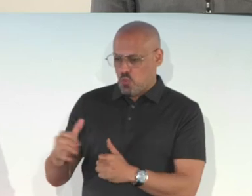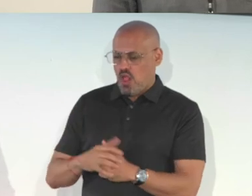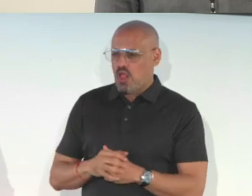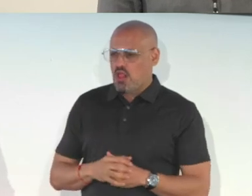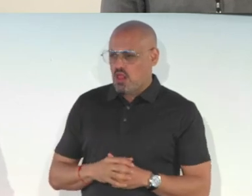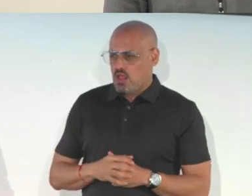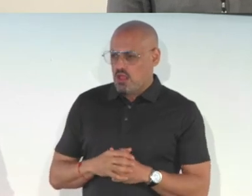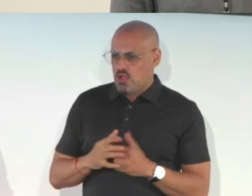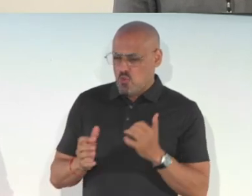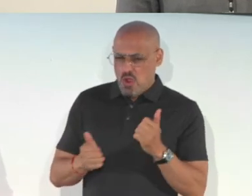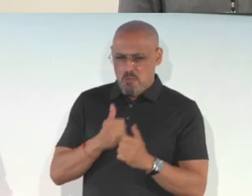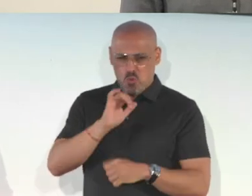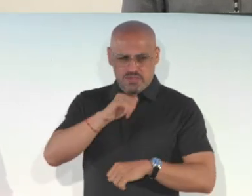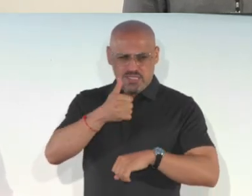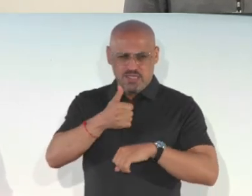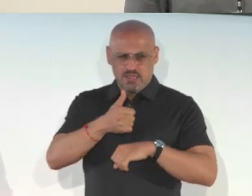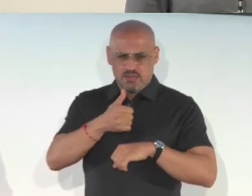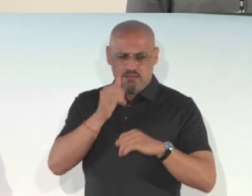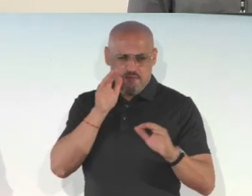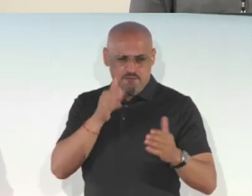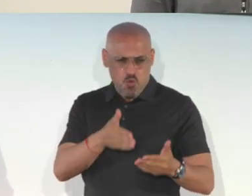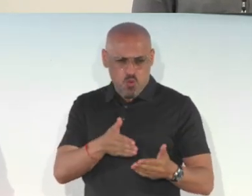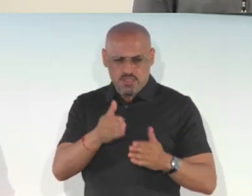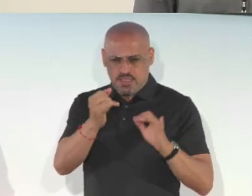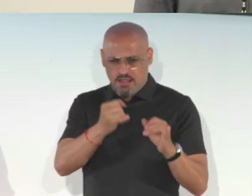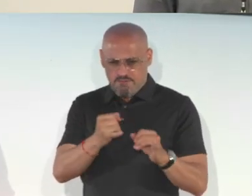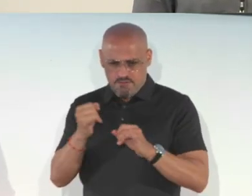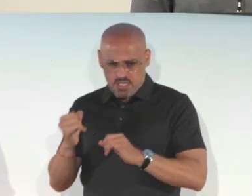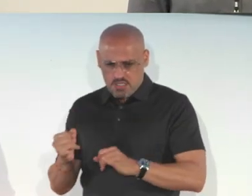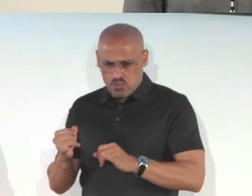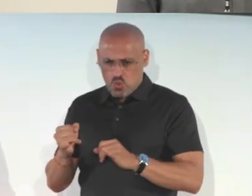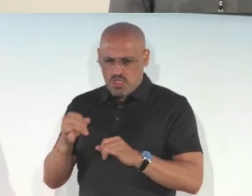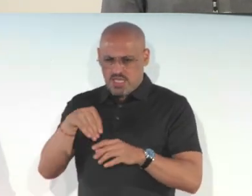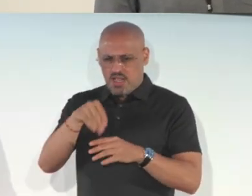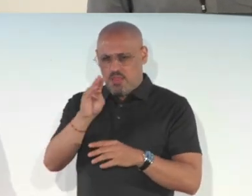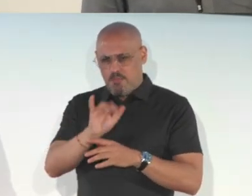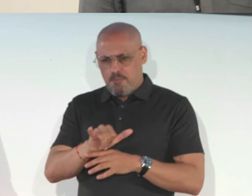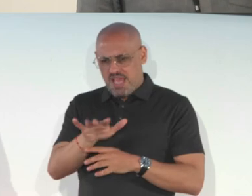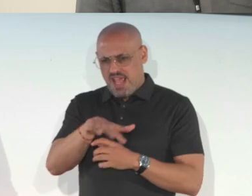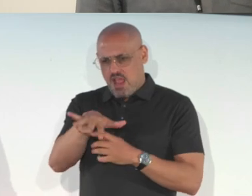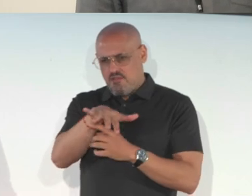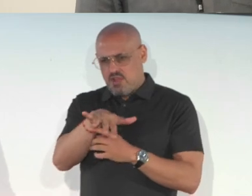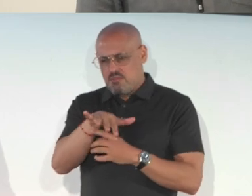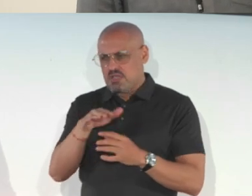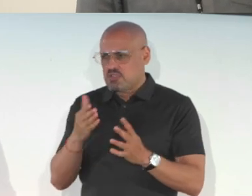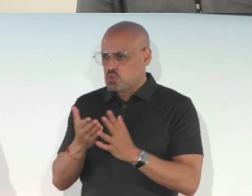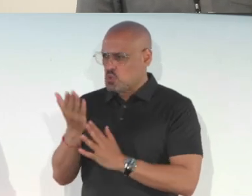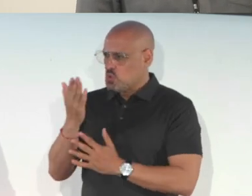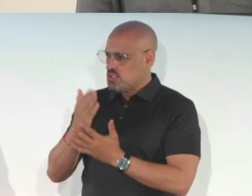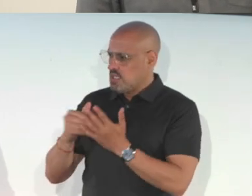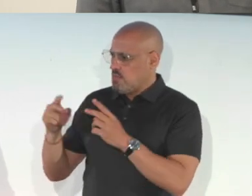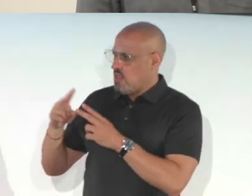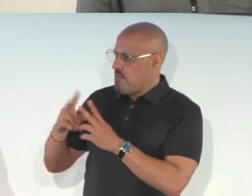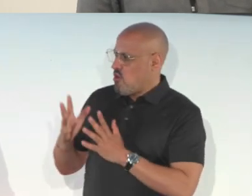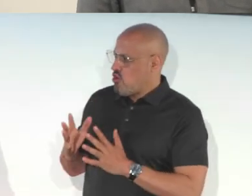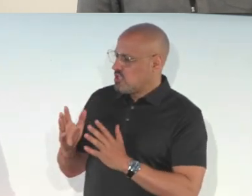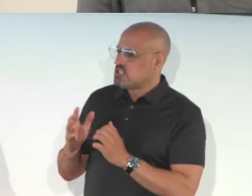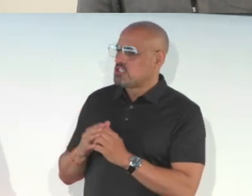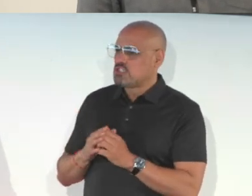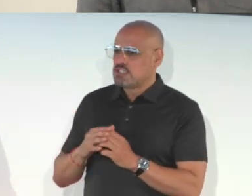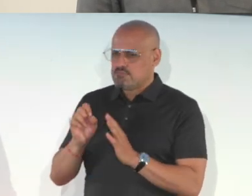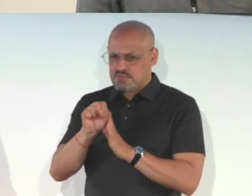We're mostly based or focused on individuals in the Bay Area, but through some of our partnerships with state